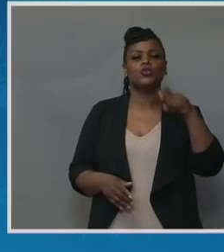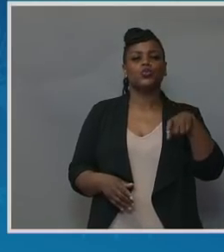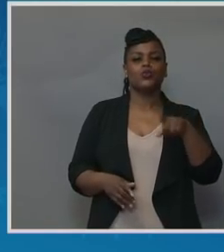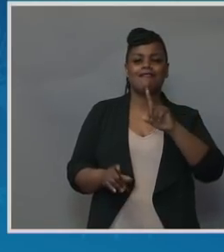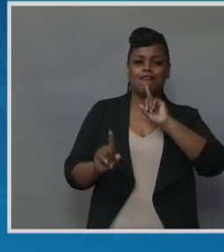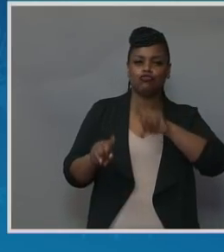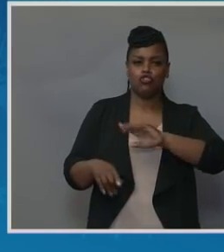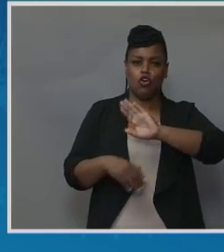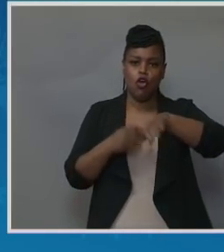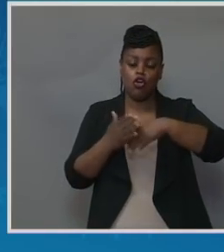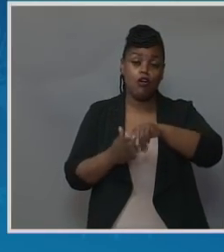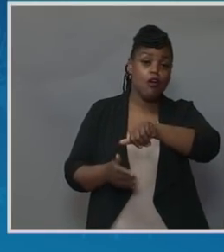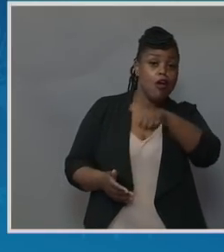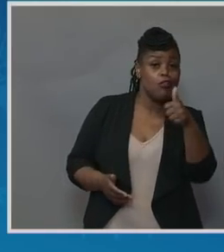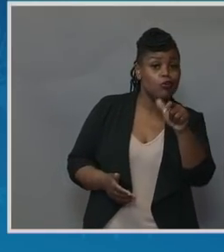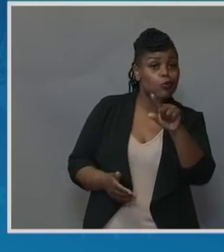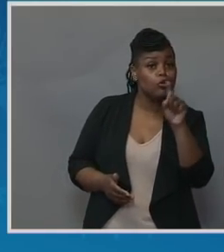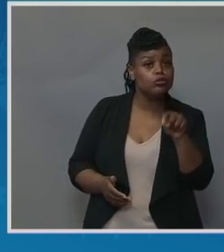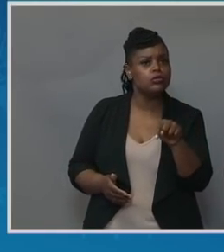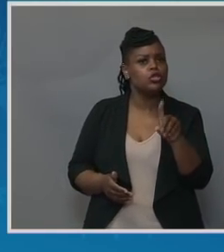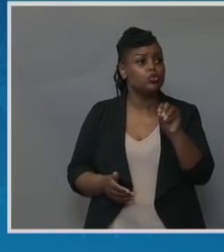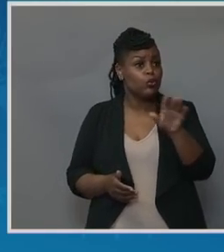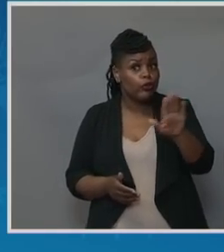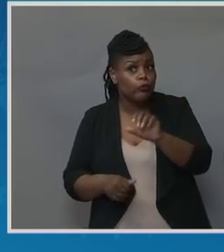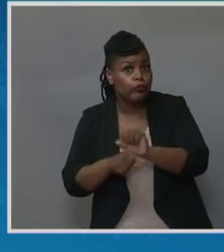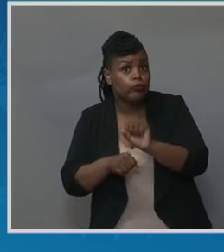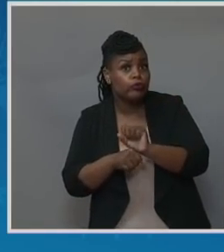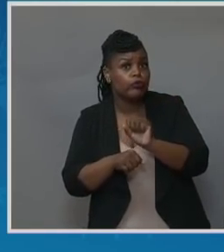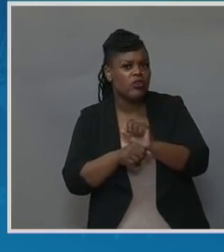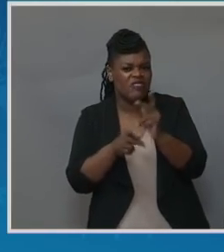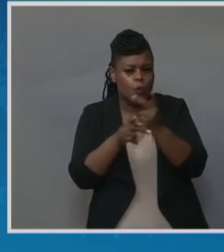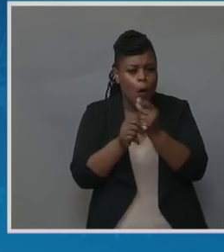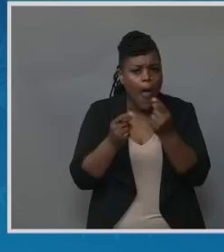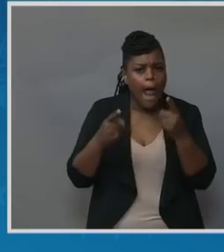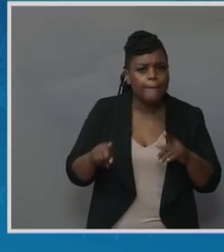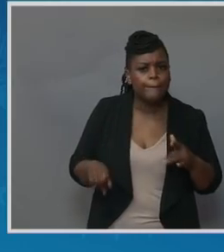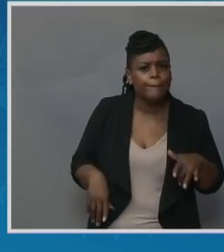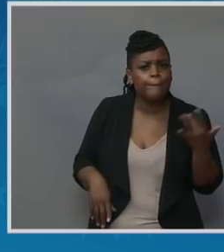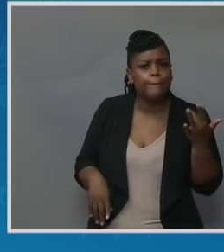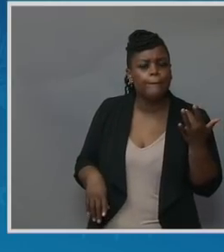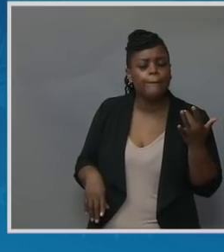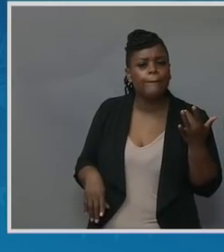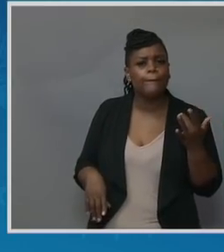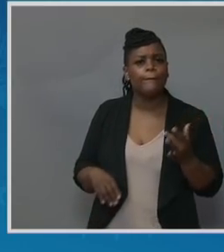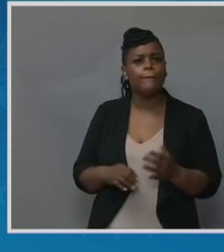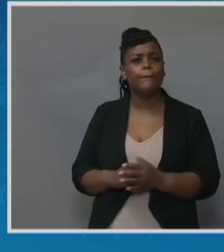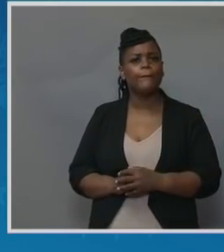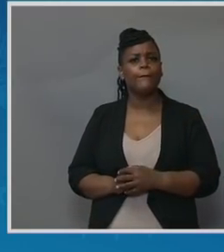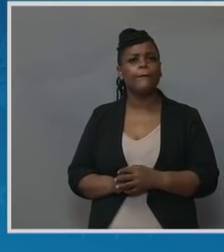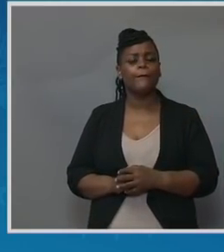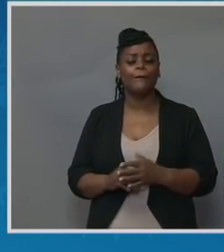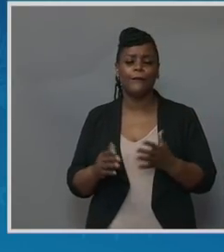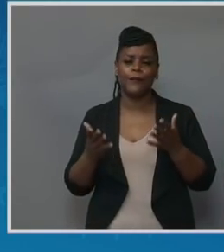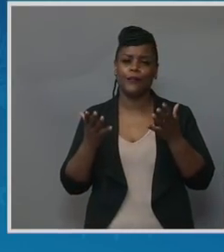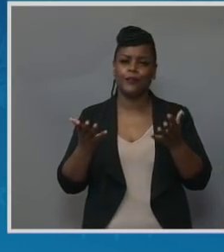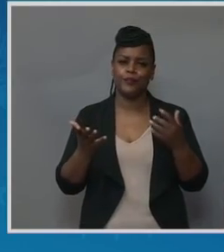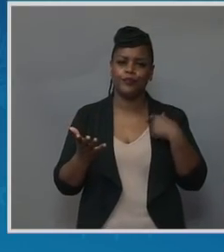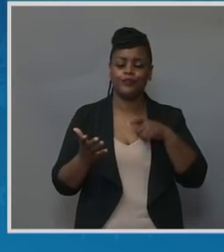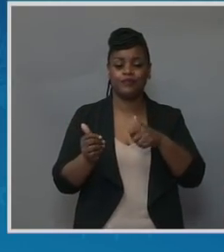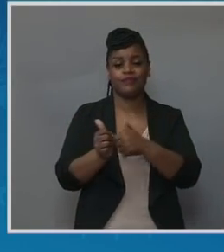by doing the work to figure out what happened so that we can avoid these tragedies